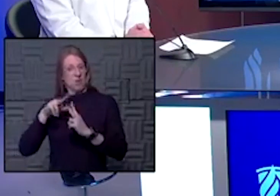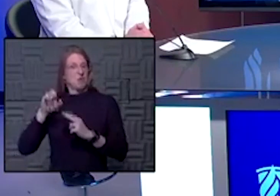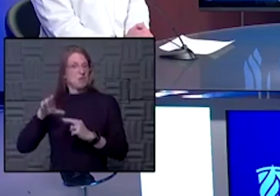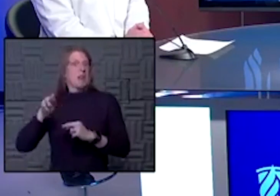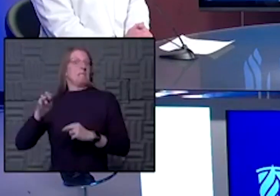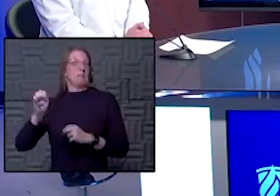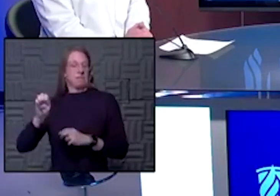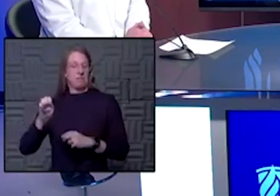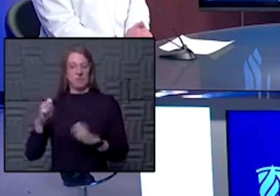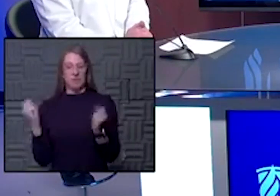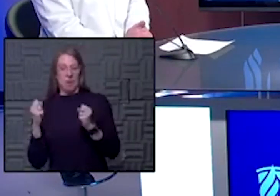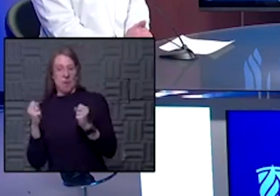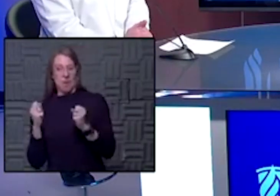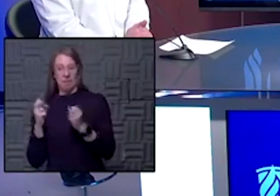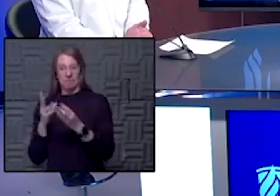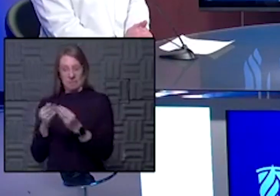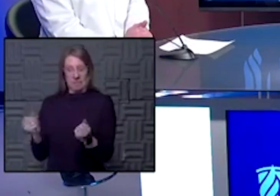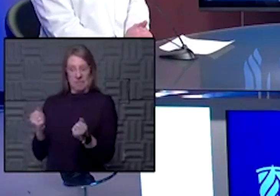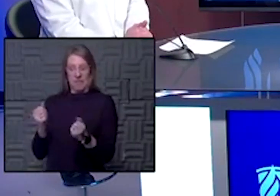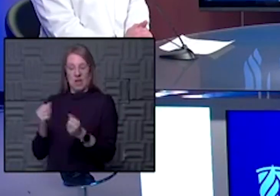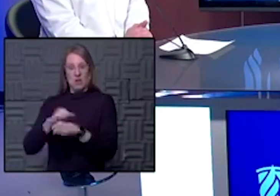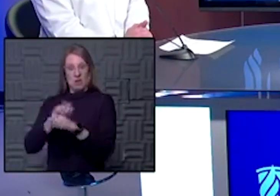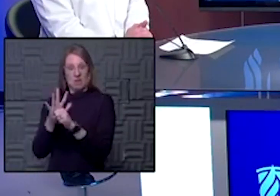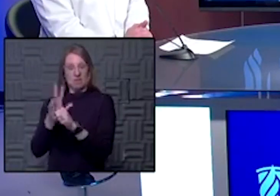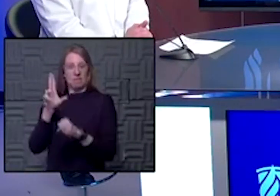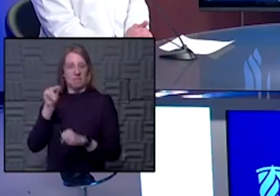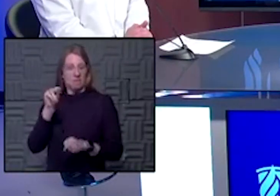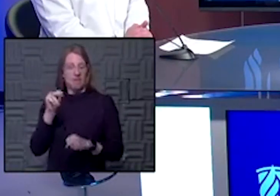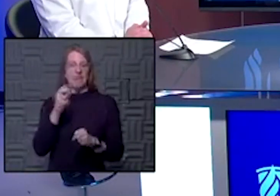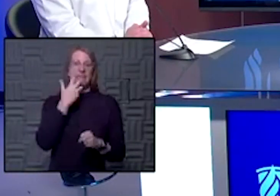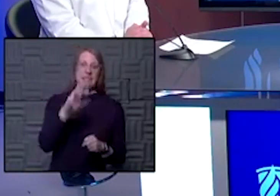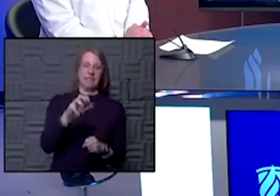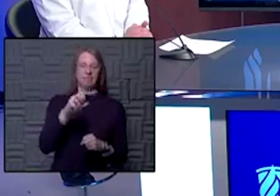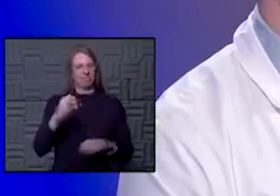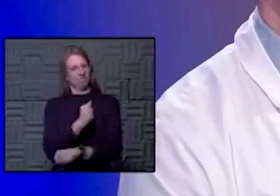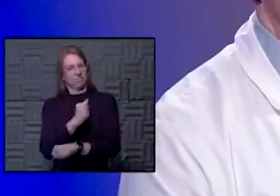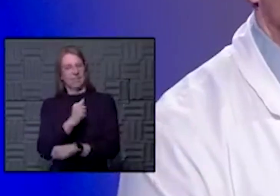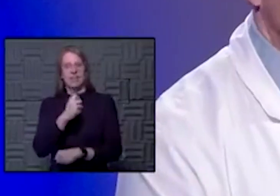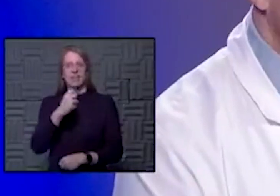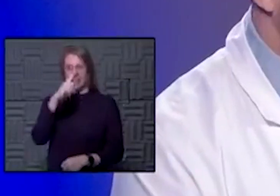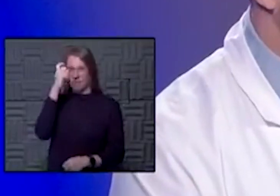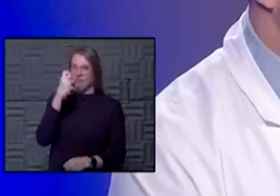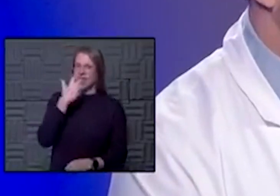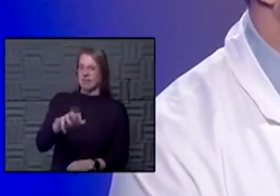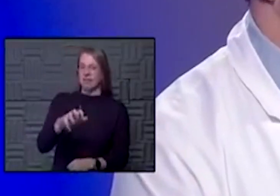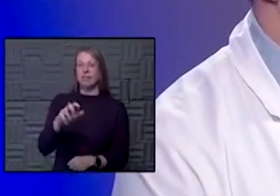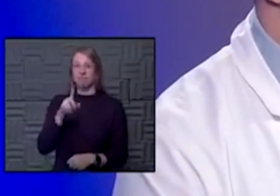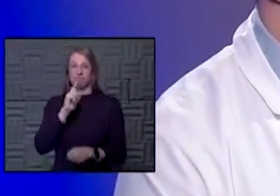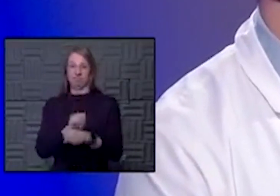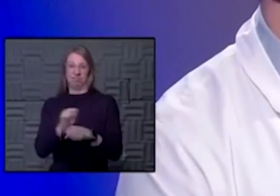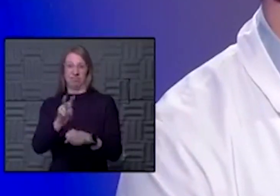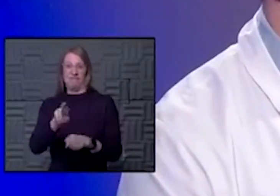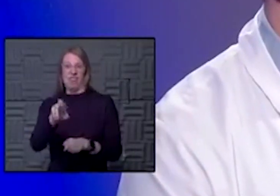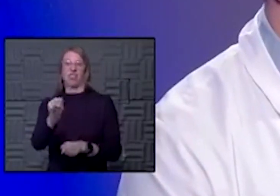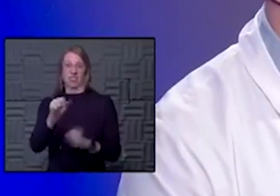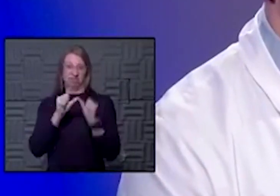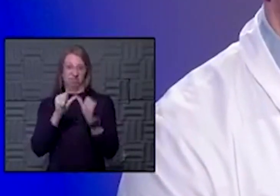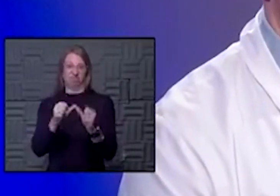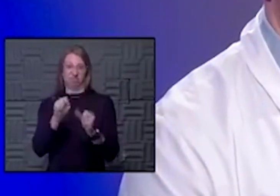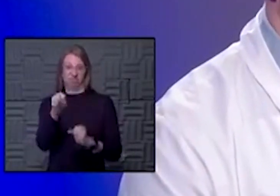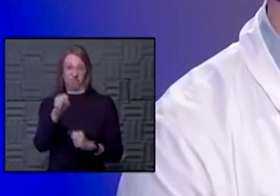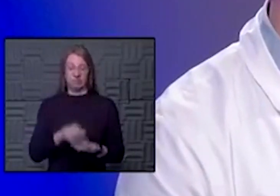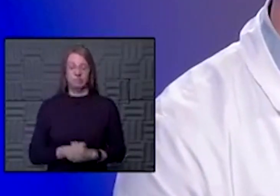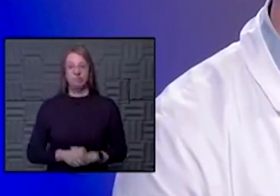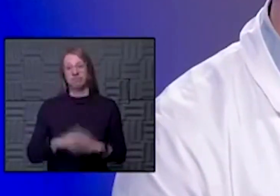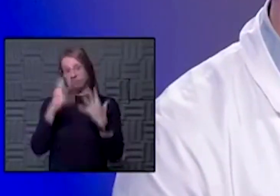us. Yeah, the cold did not make COVID go away. know, darn it. The heat didn't either. No, it didn't. heat. So it really is a virus. It does stick around. Yeah.